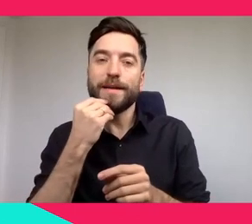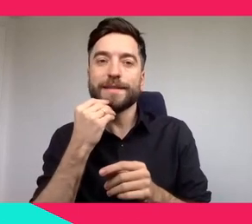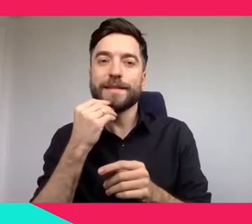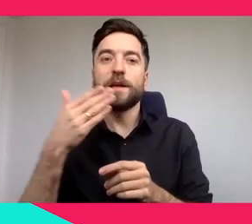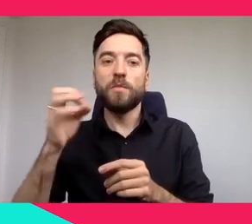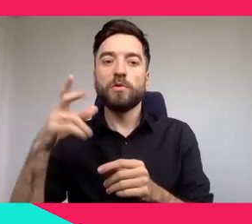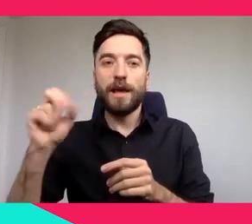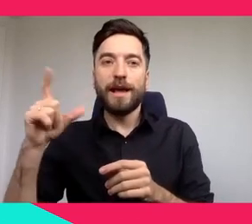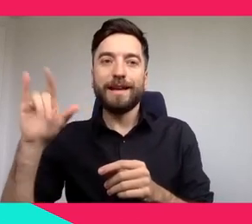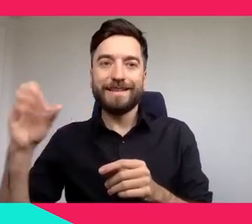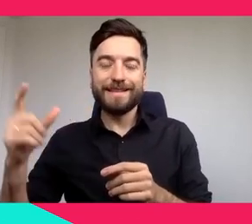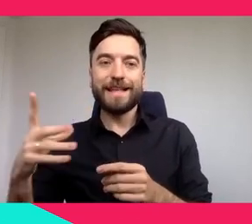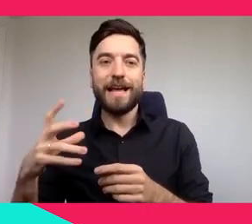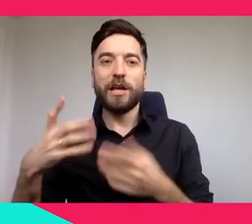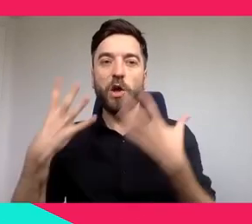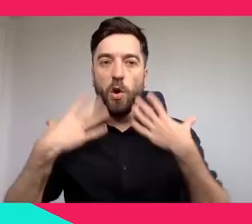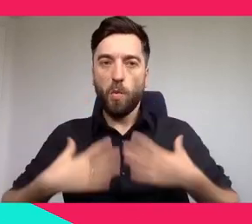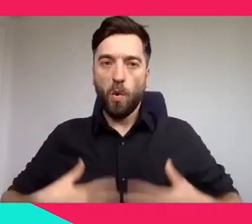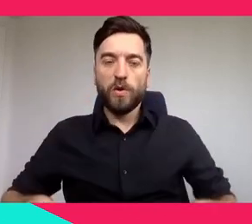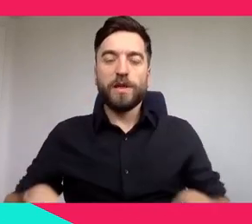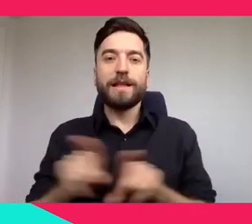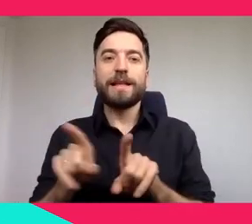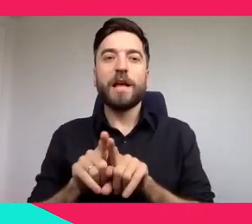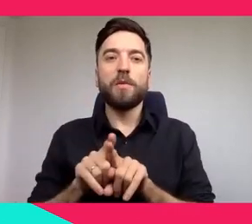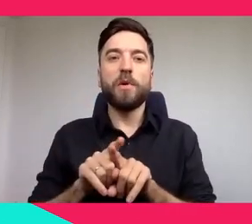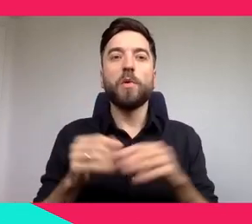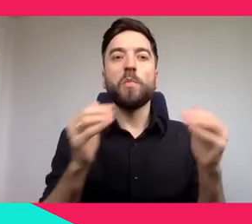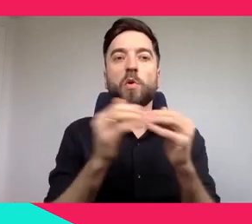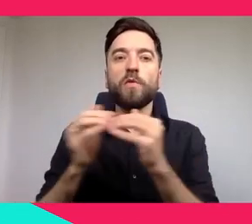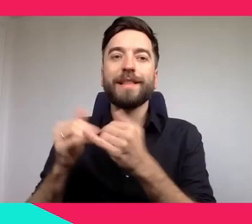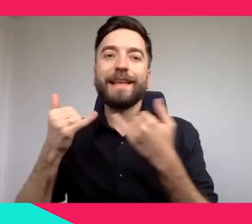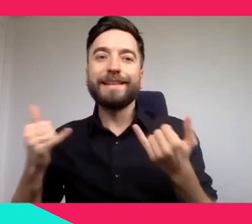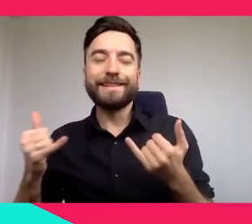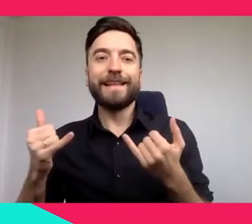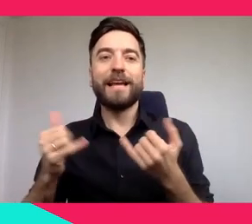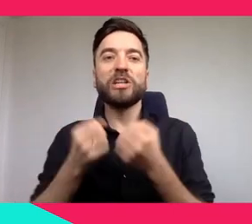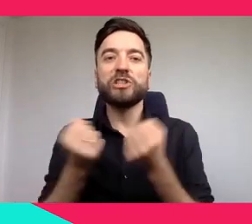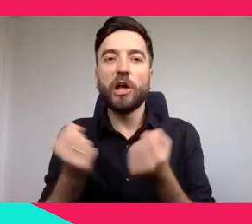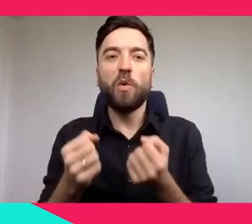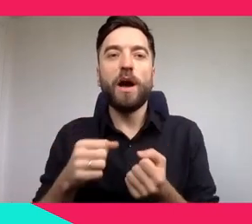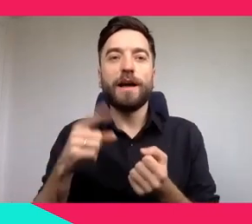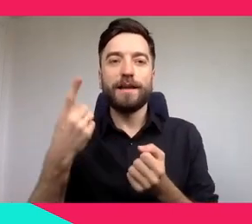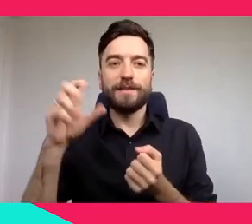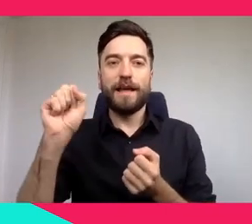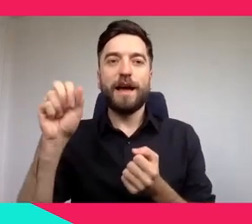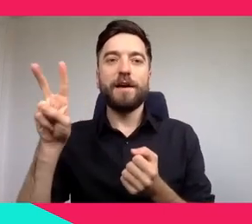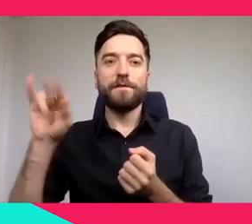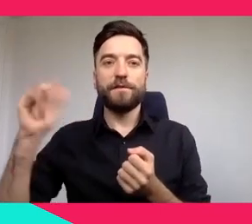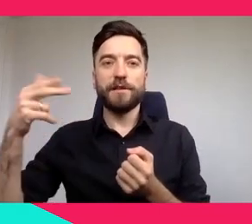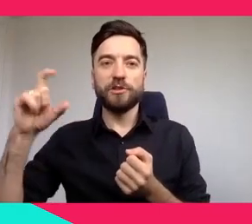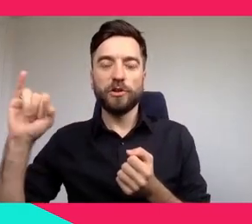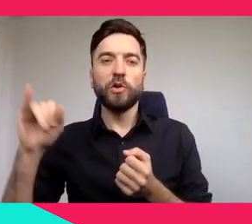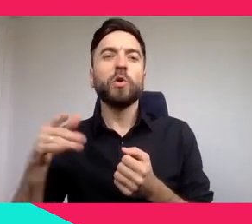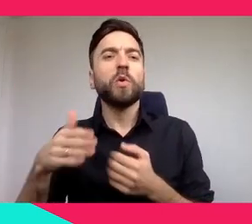Arts. And we worked very closely with the curators to give life to Mona Lisa. It was not easy, I can assure you,